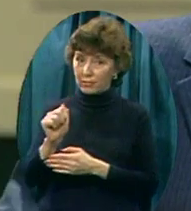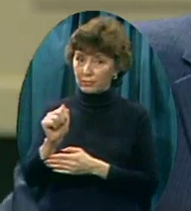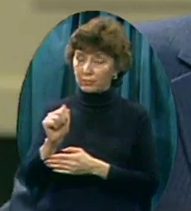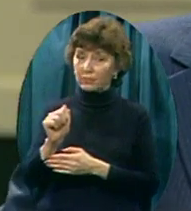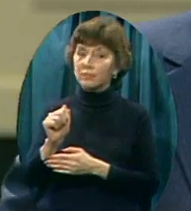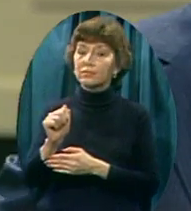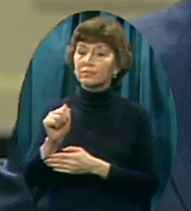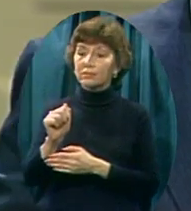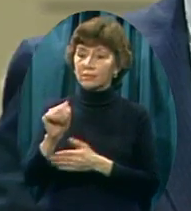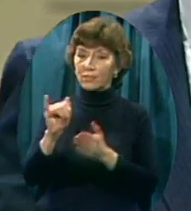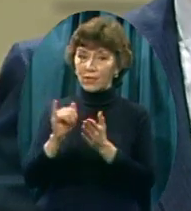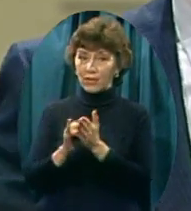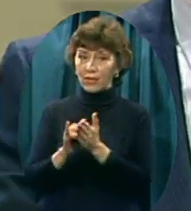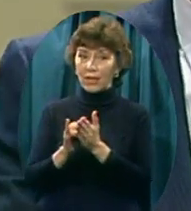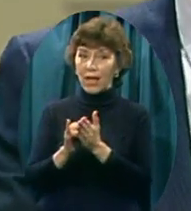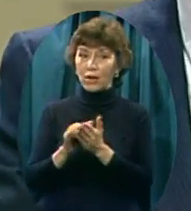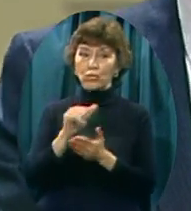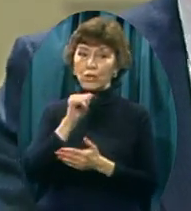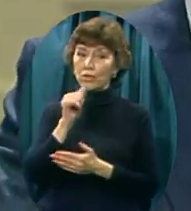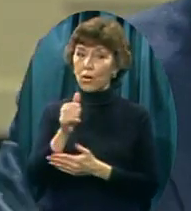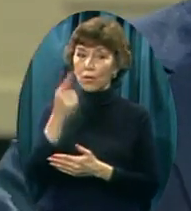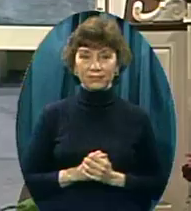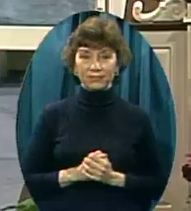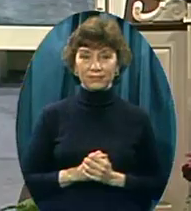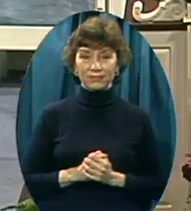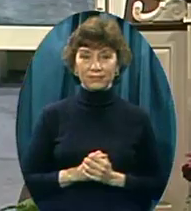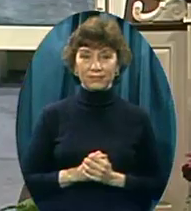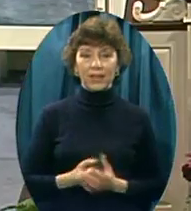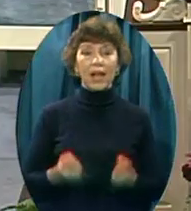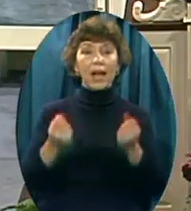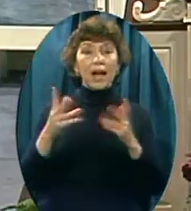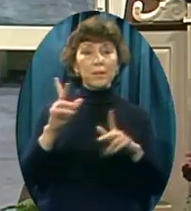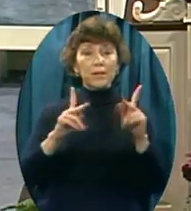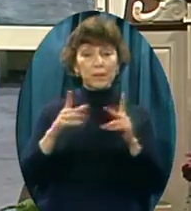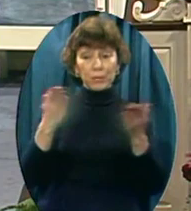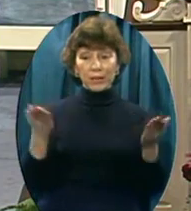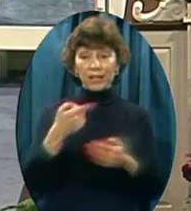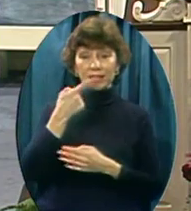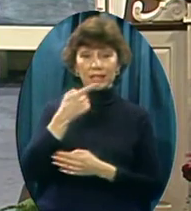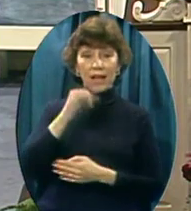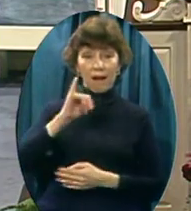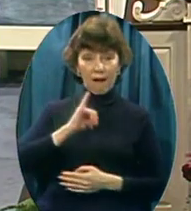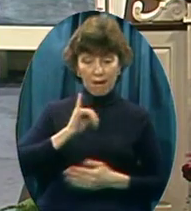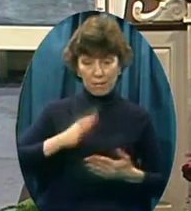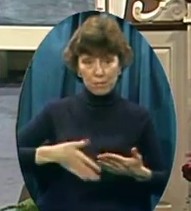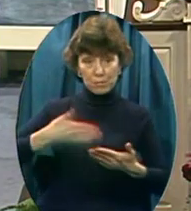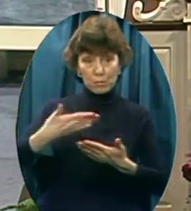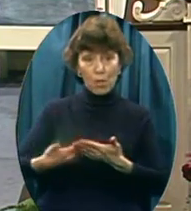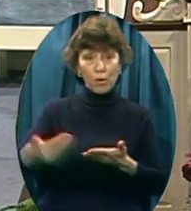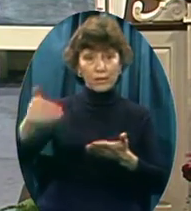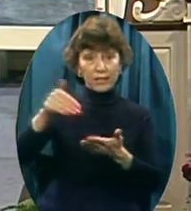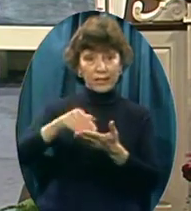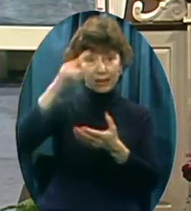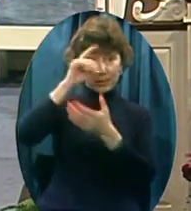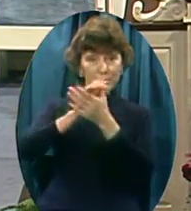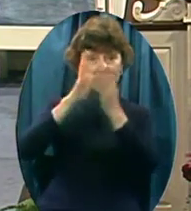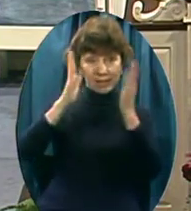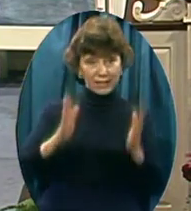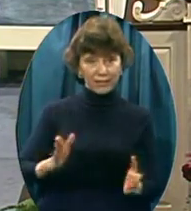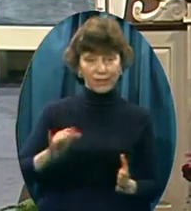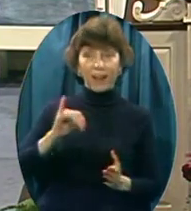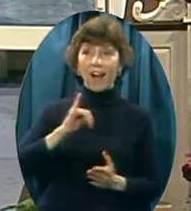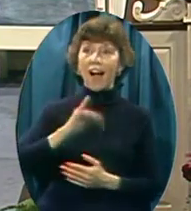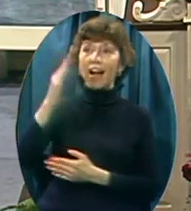While our heads are bowed And eyes are closed How many here will say I'm a born again believer I know Jesus